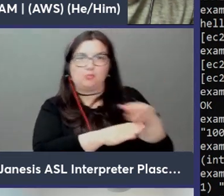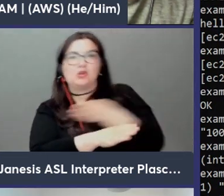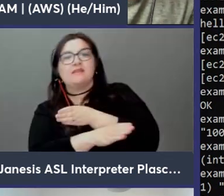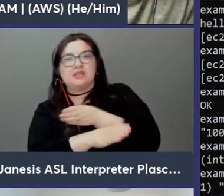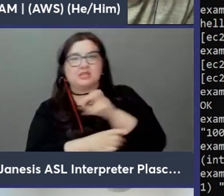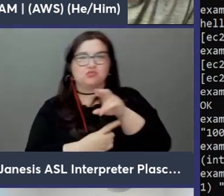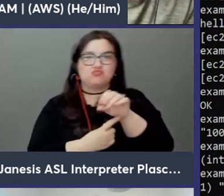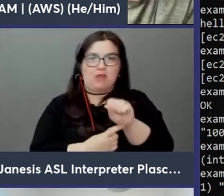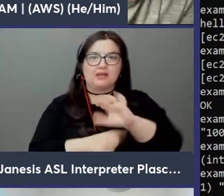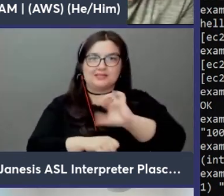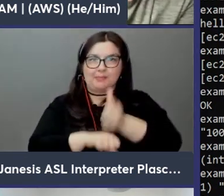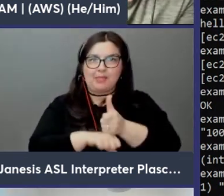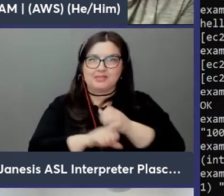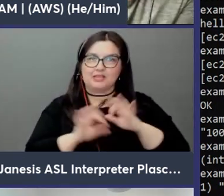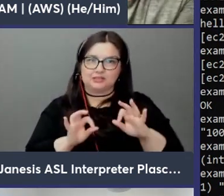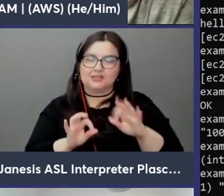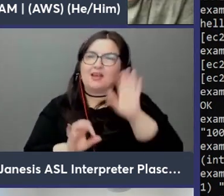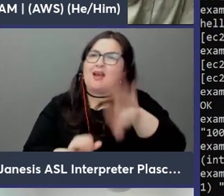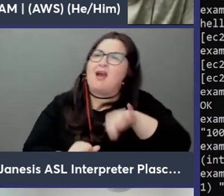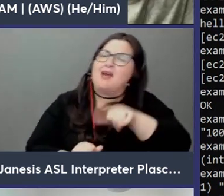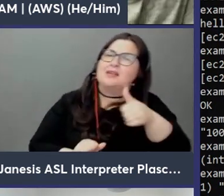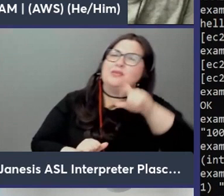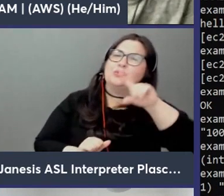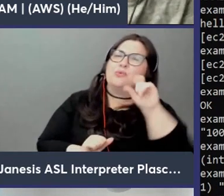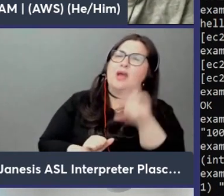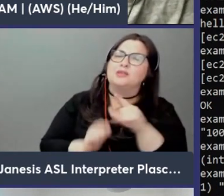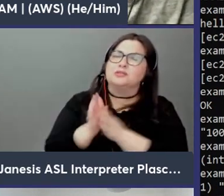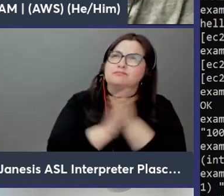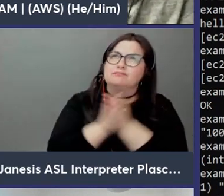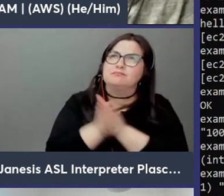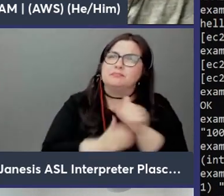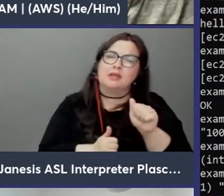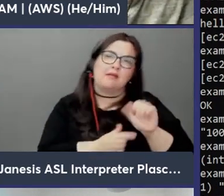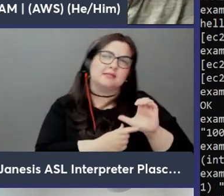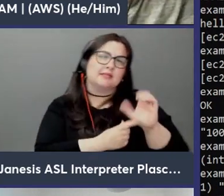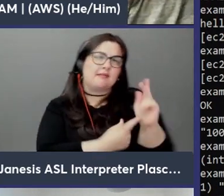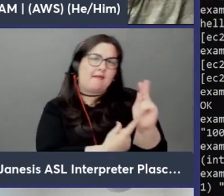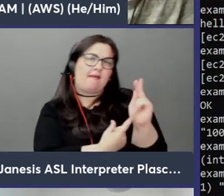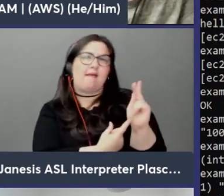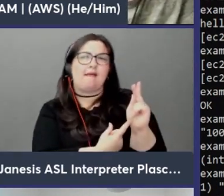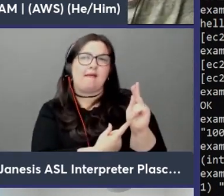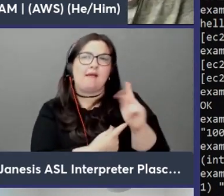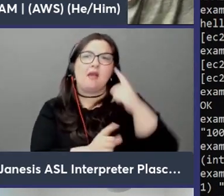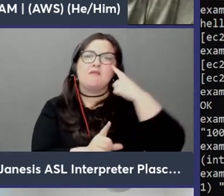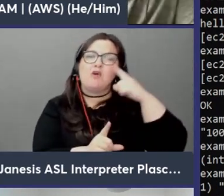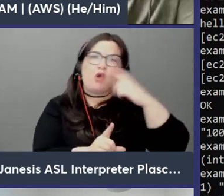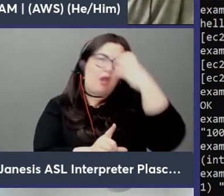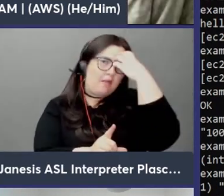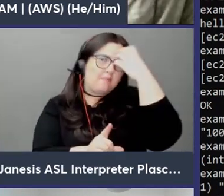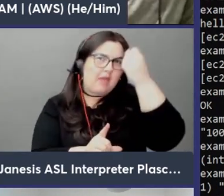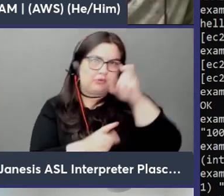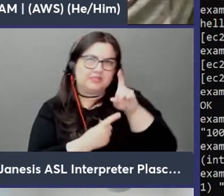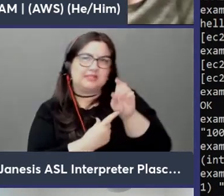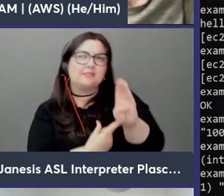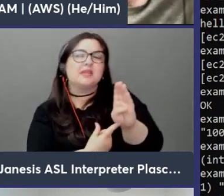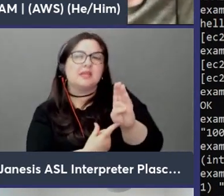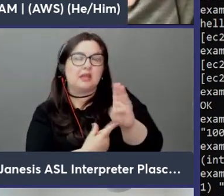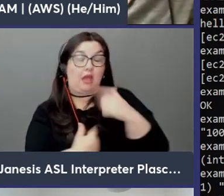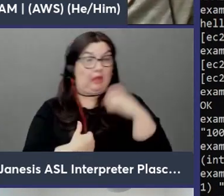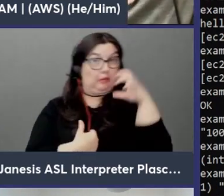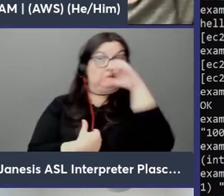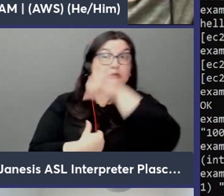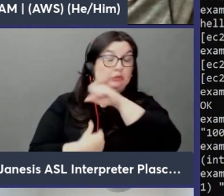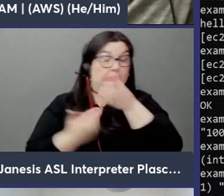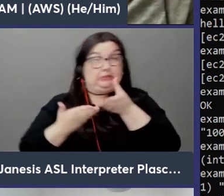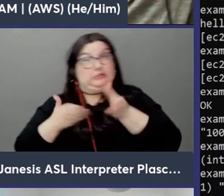one other question i had too about the ack uh for memory db and i i assume in